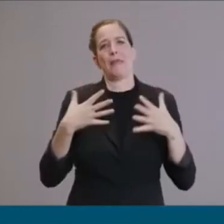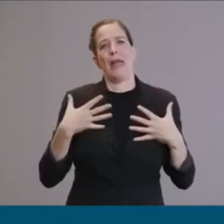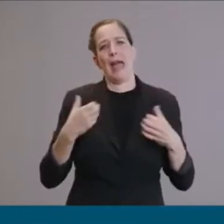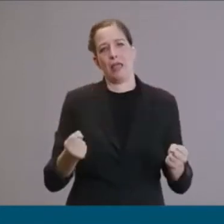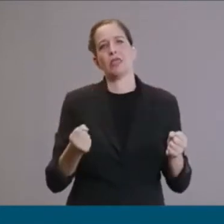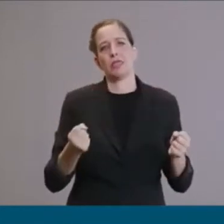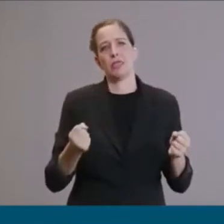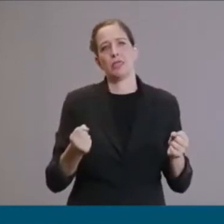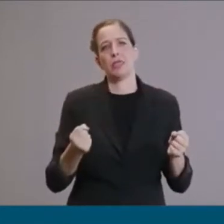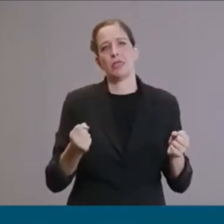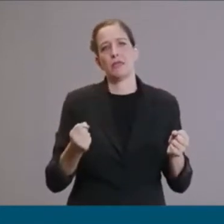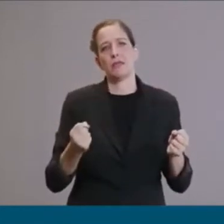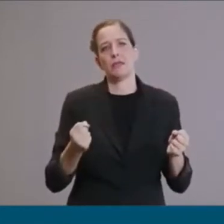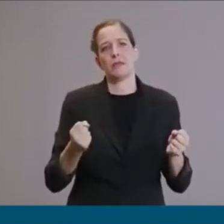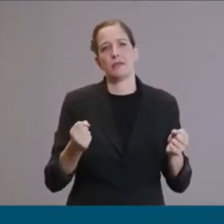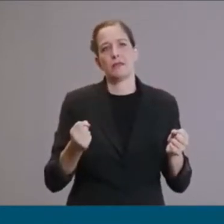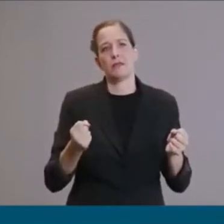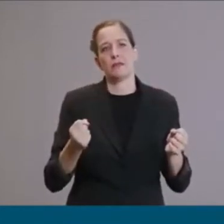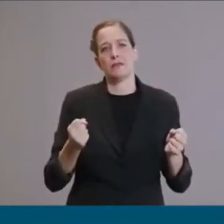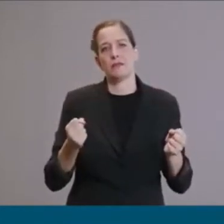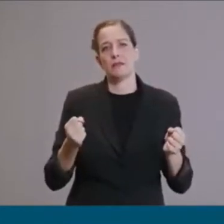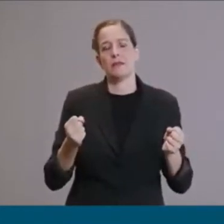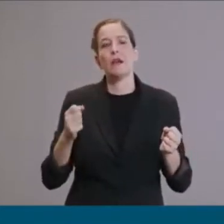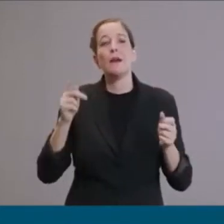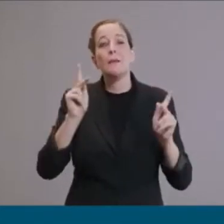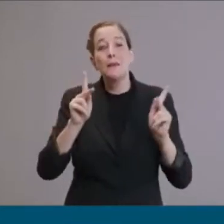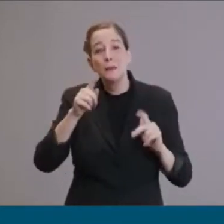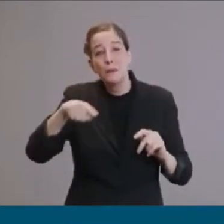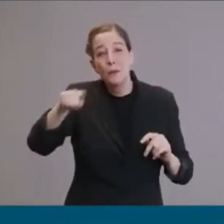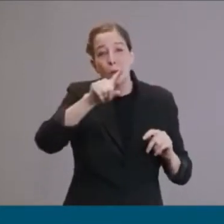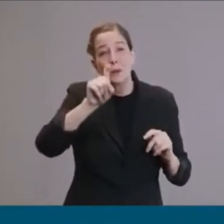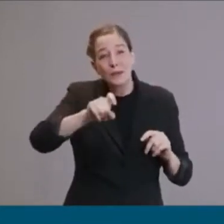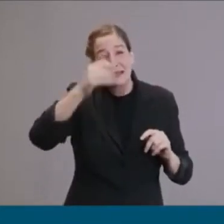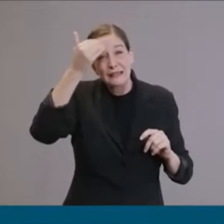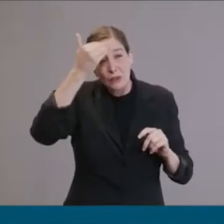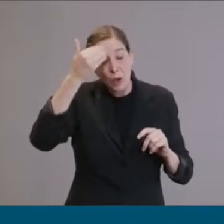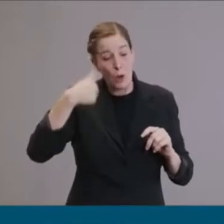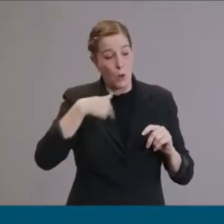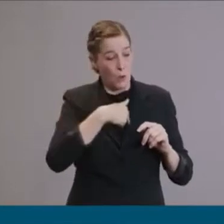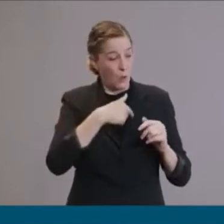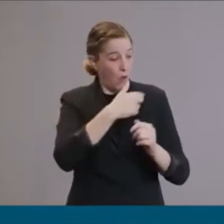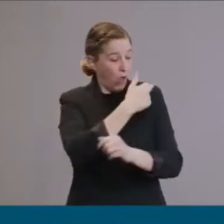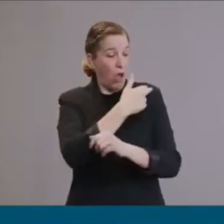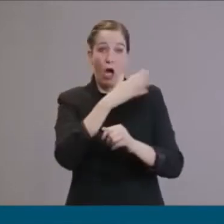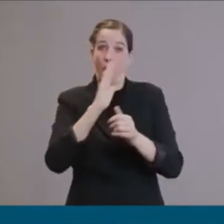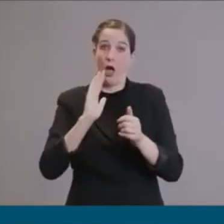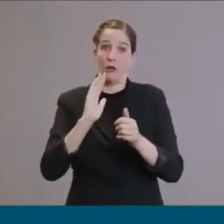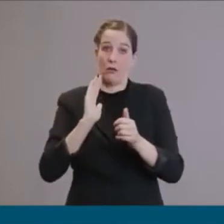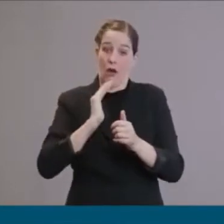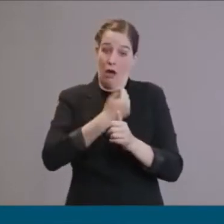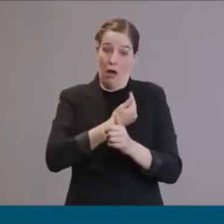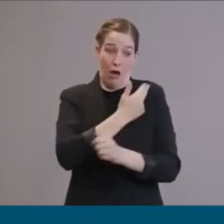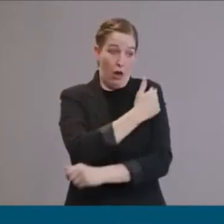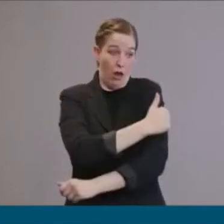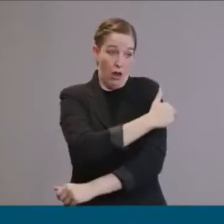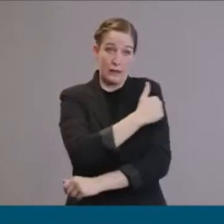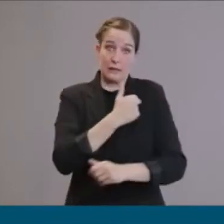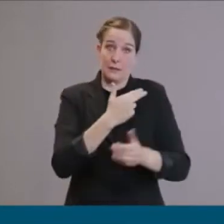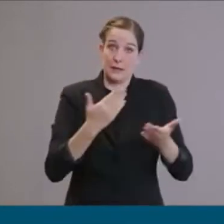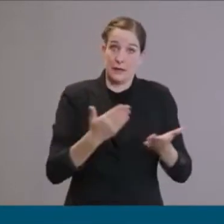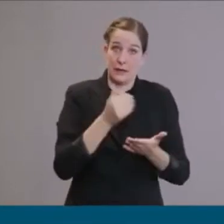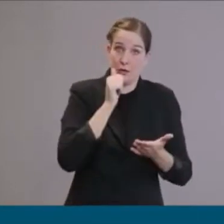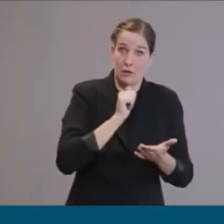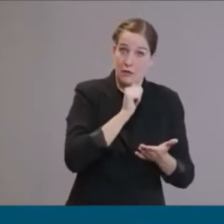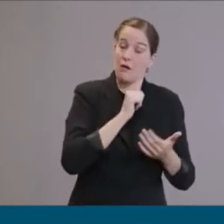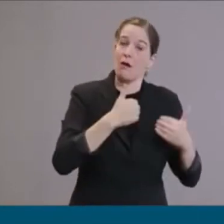What people need to know today is we have capacity for COVID-19 hospitalizations or non